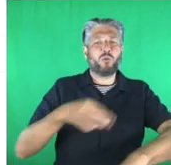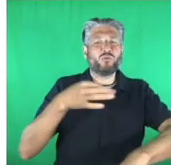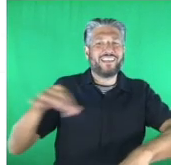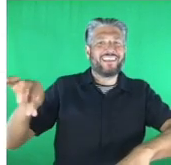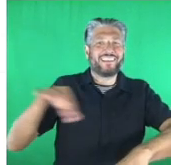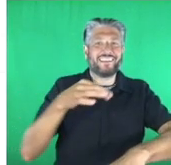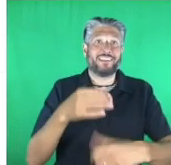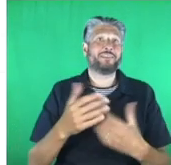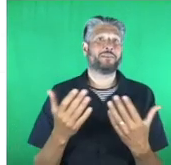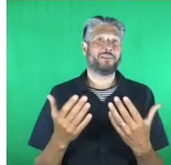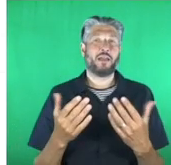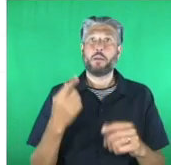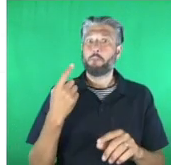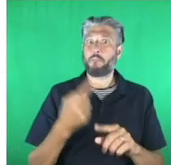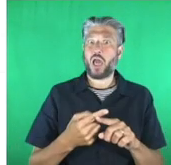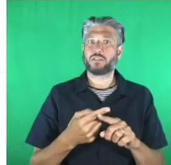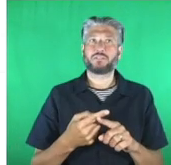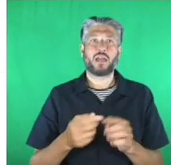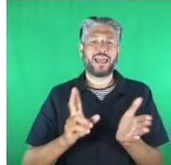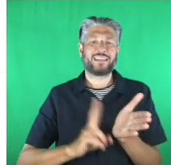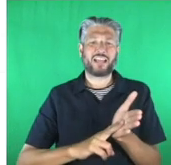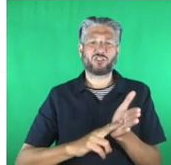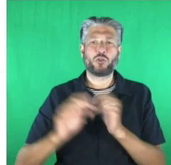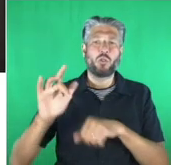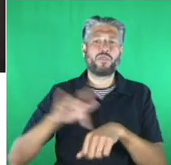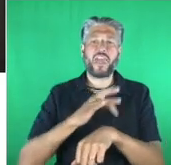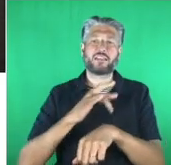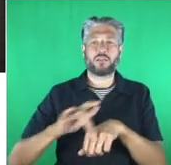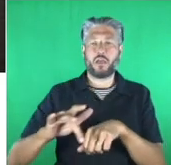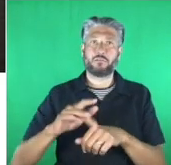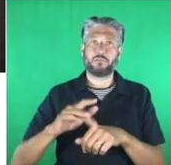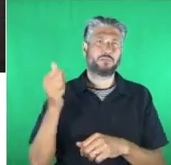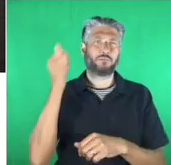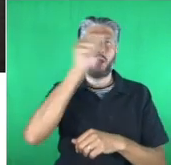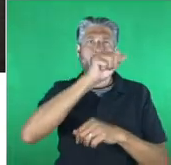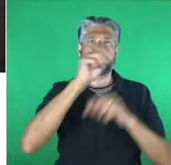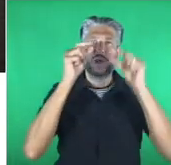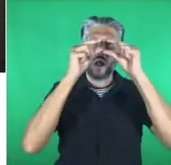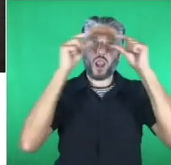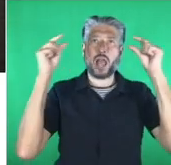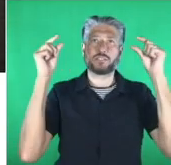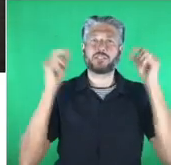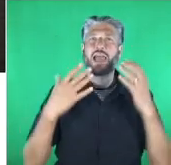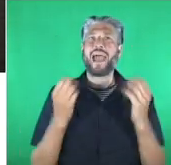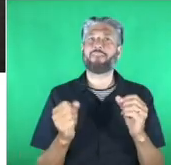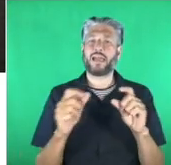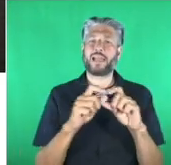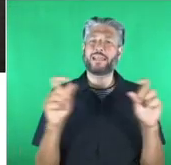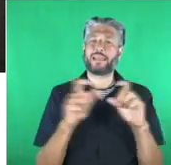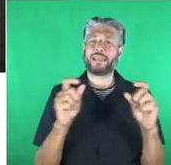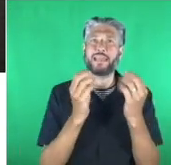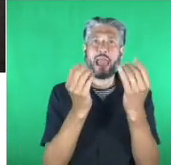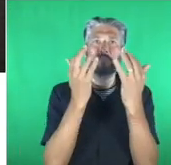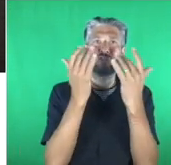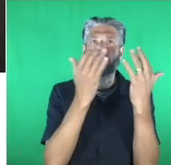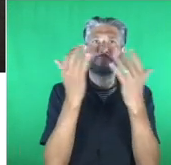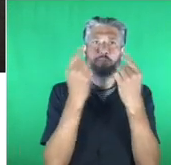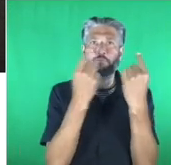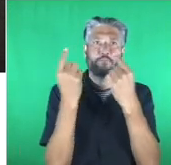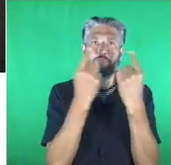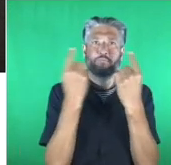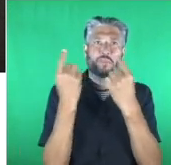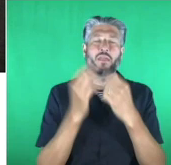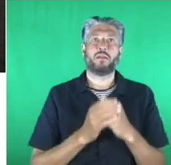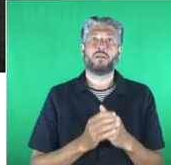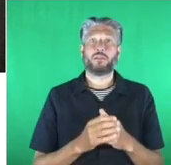their smart glasses which present captions for people whilst they're watching shows so these are two two entries which indicate the amount of interest we